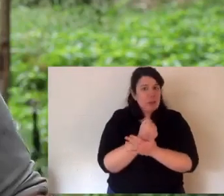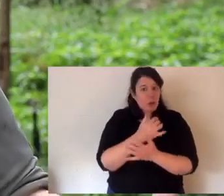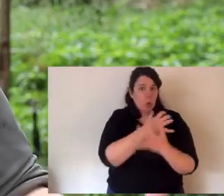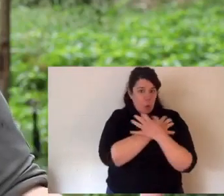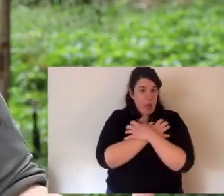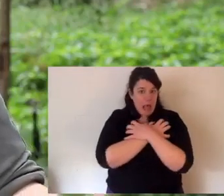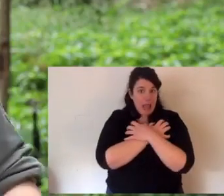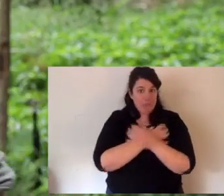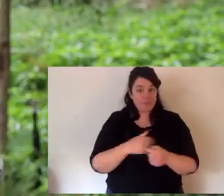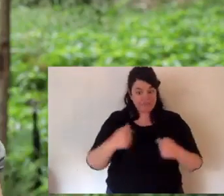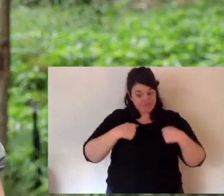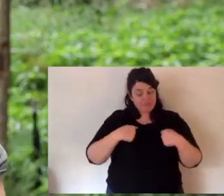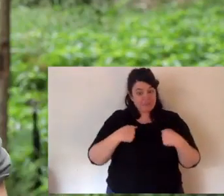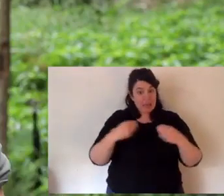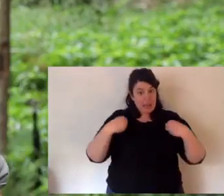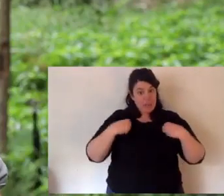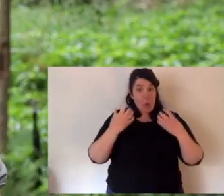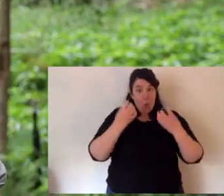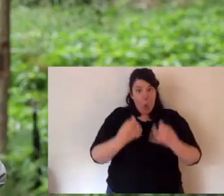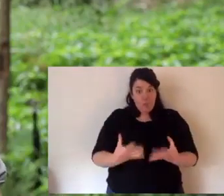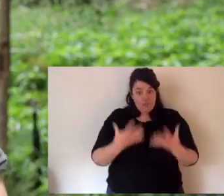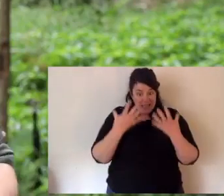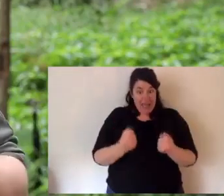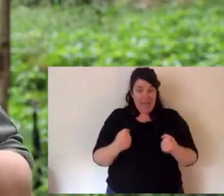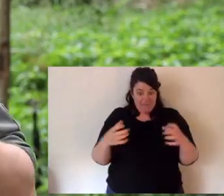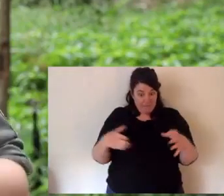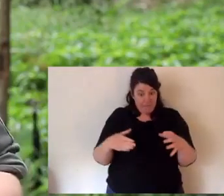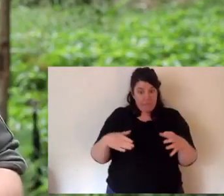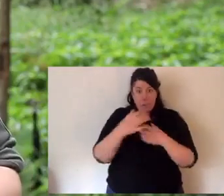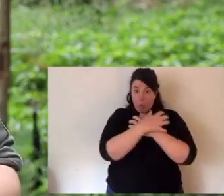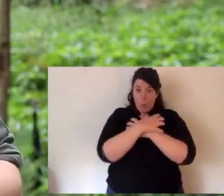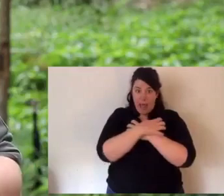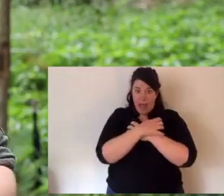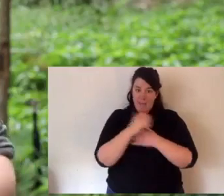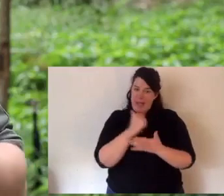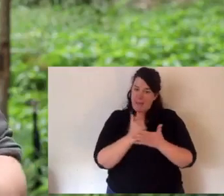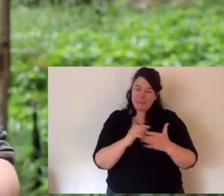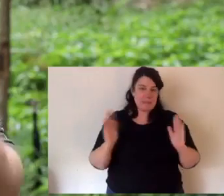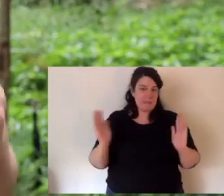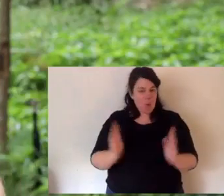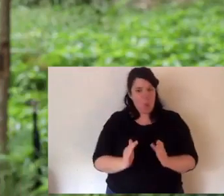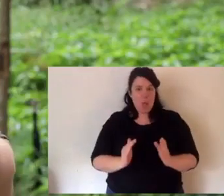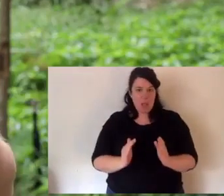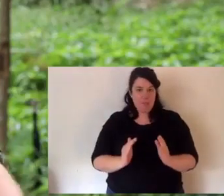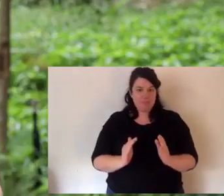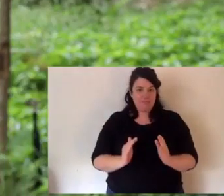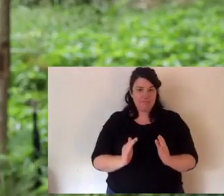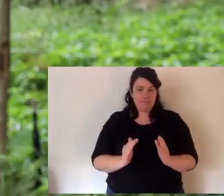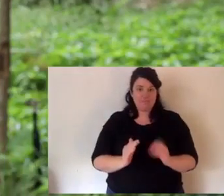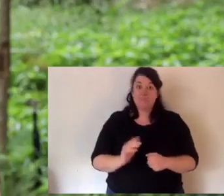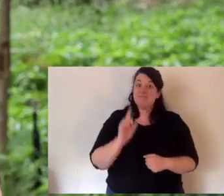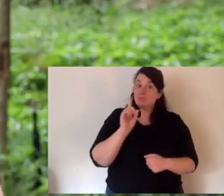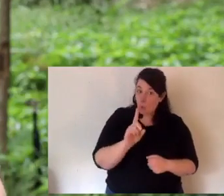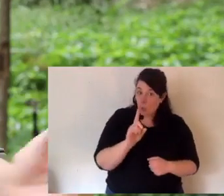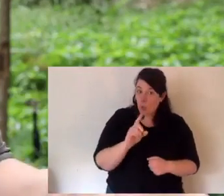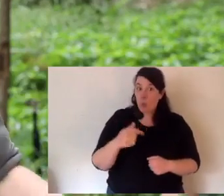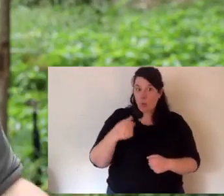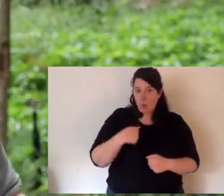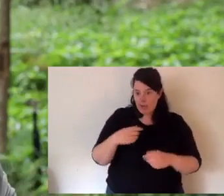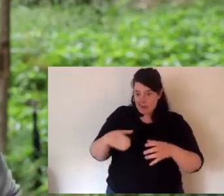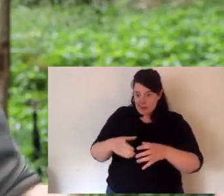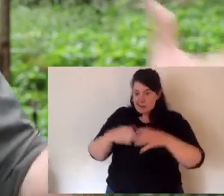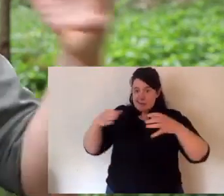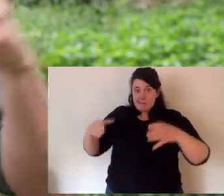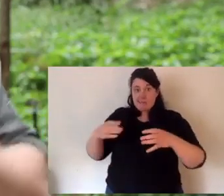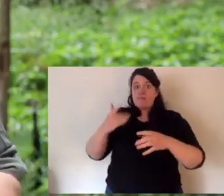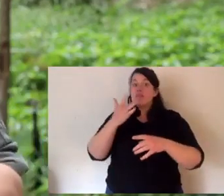roads, invasive weeds. Now, Aussie Ark already has an existing koala population, but the